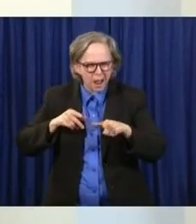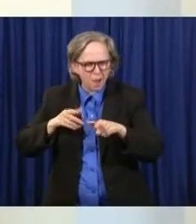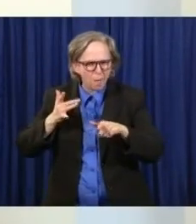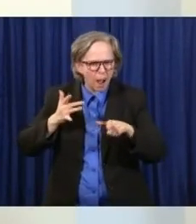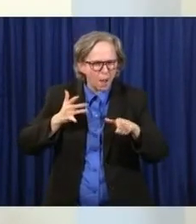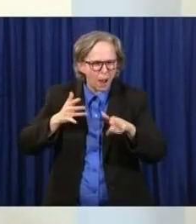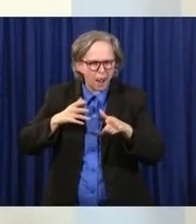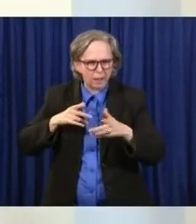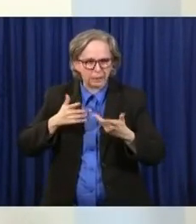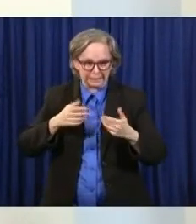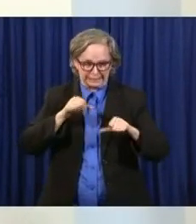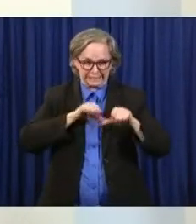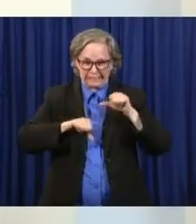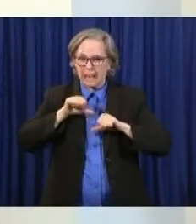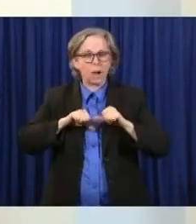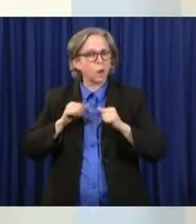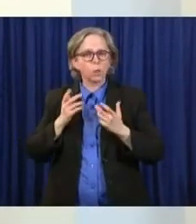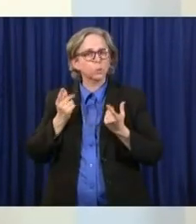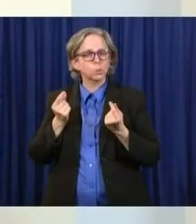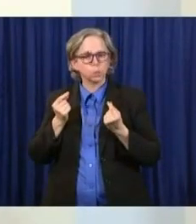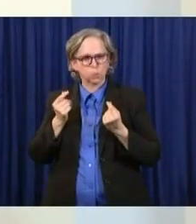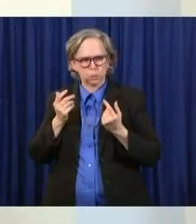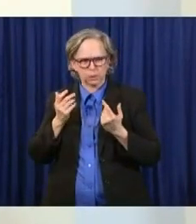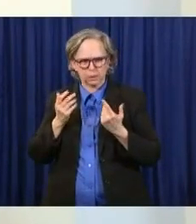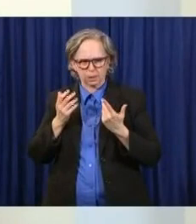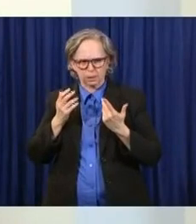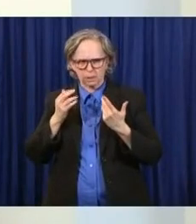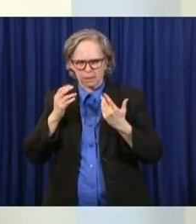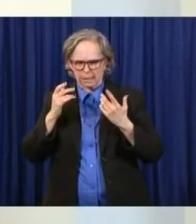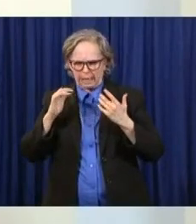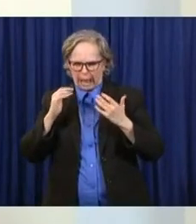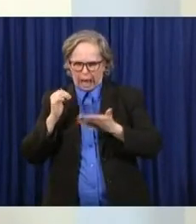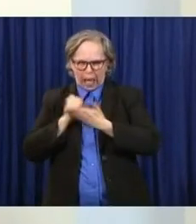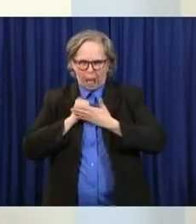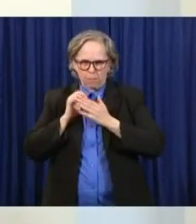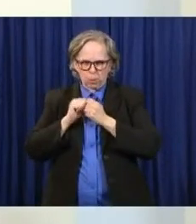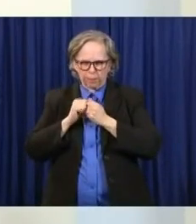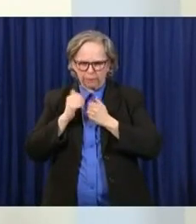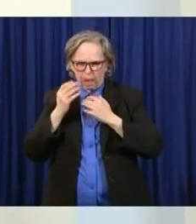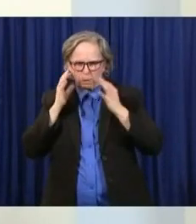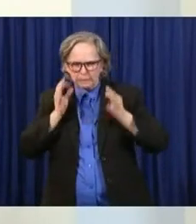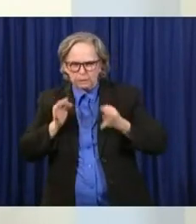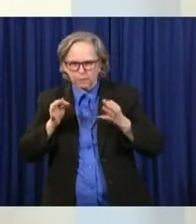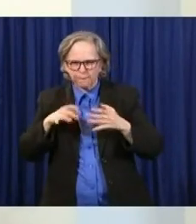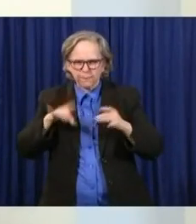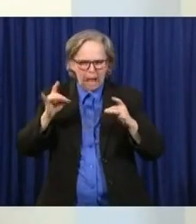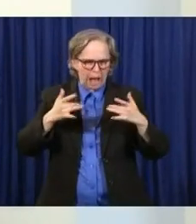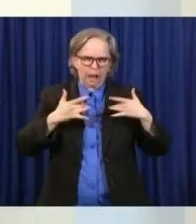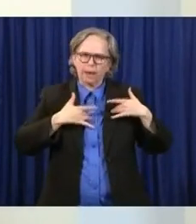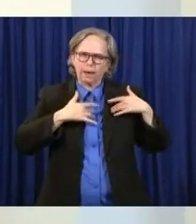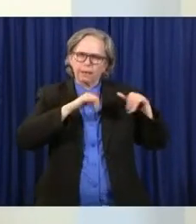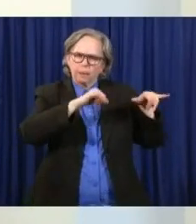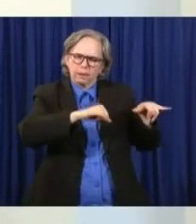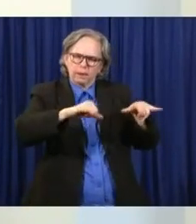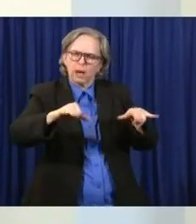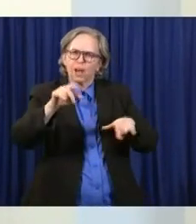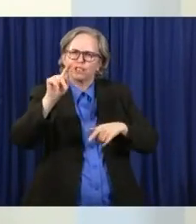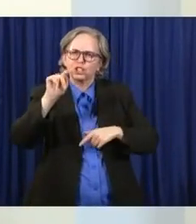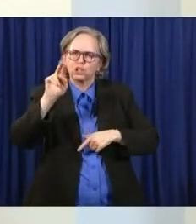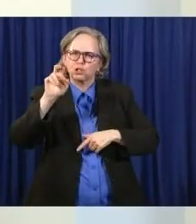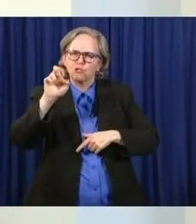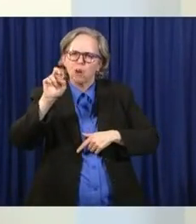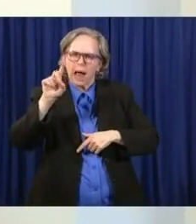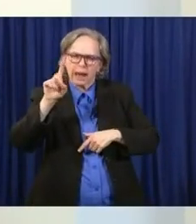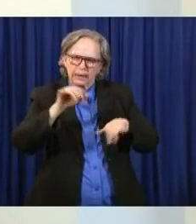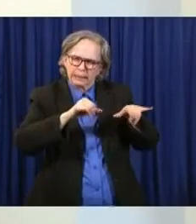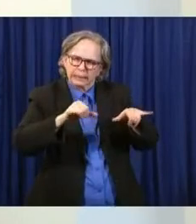make better decisions and kind of see trends. You know, I'm sure if you talk to the researchers like Dr. Chris Murray,